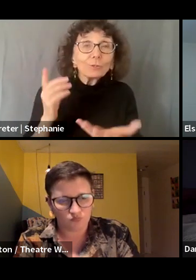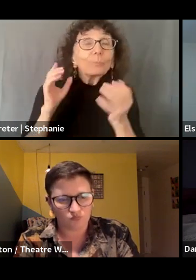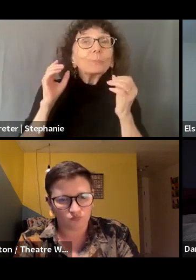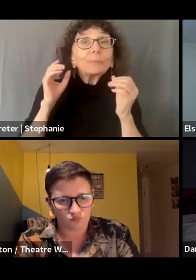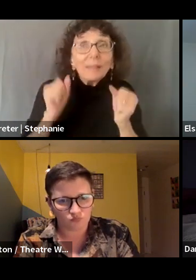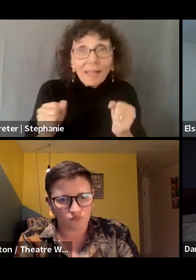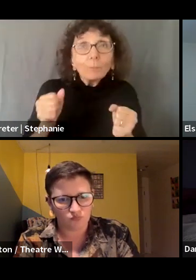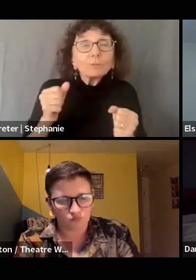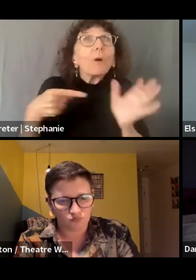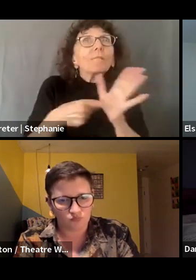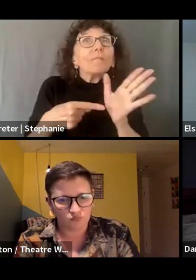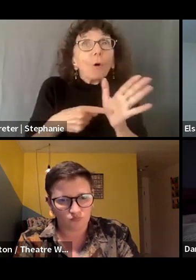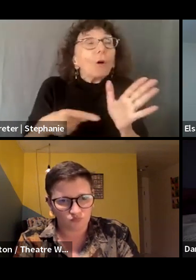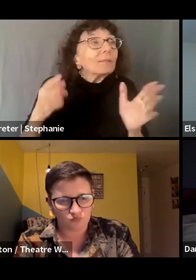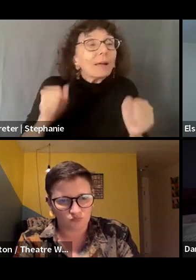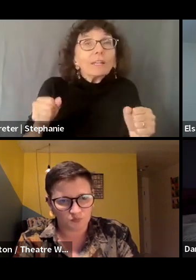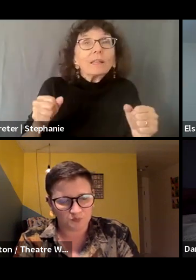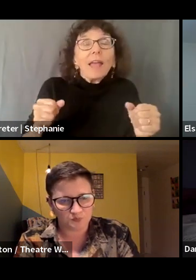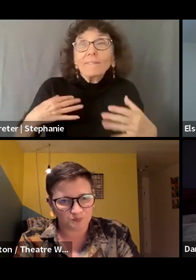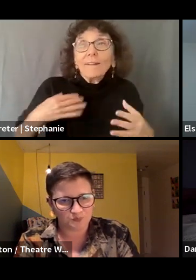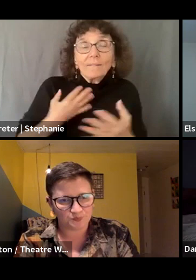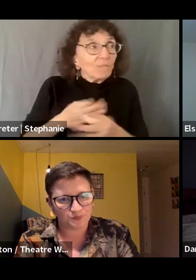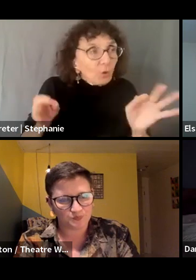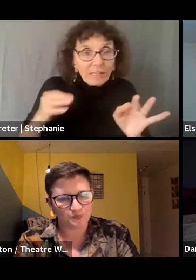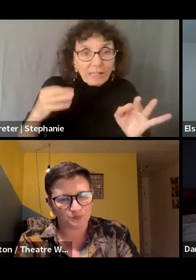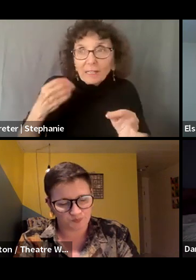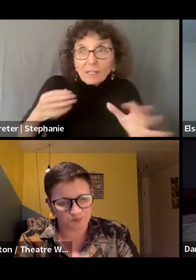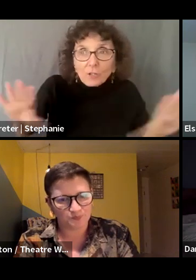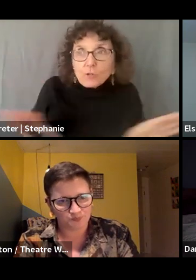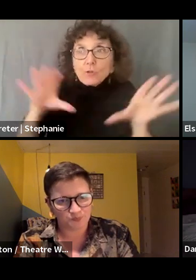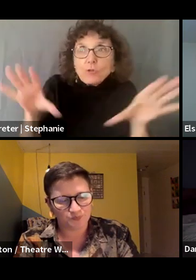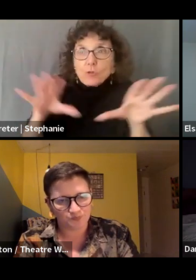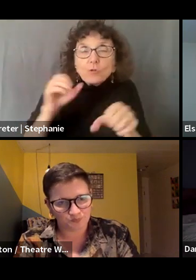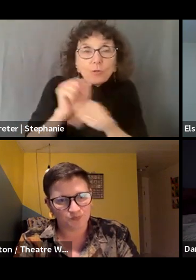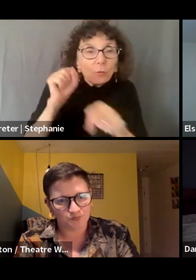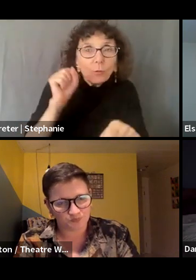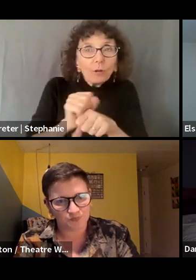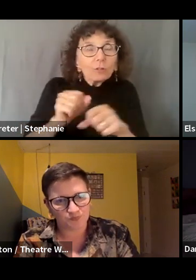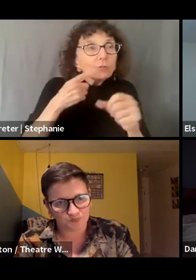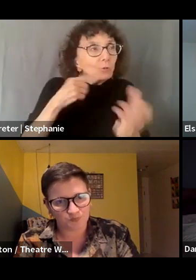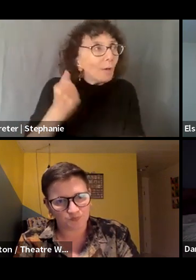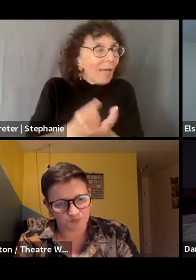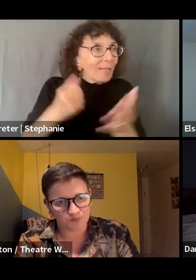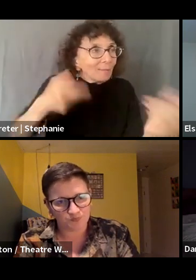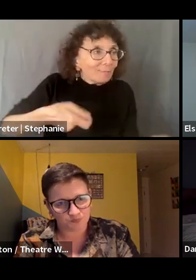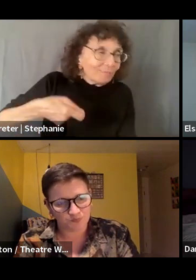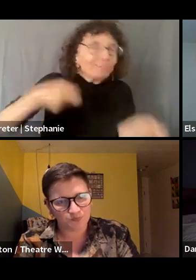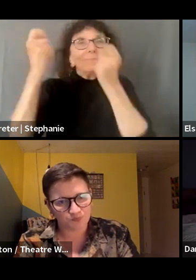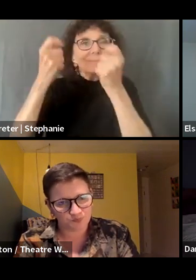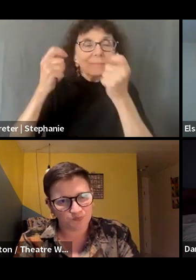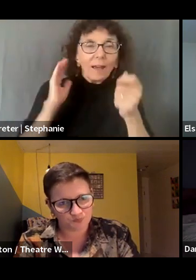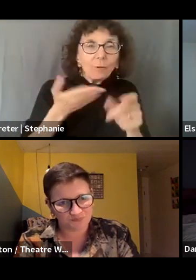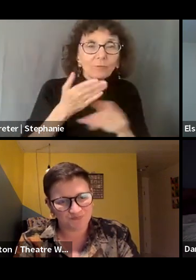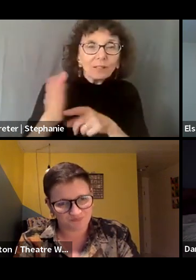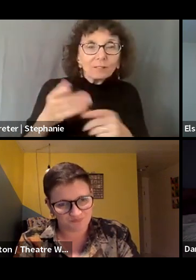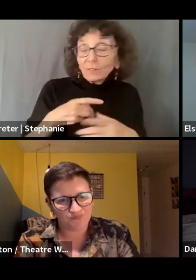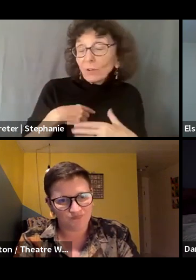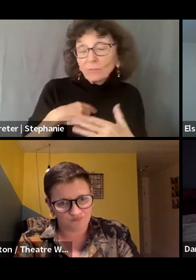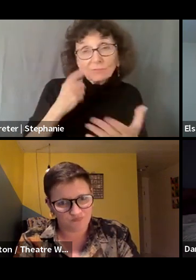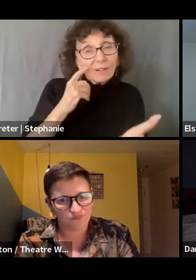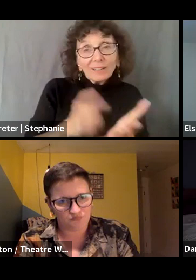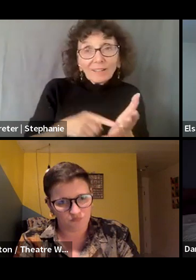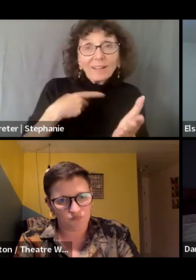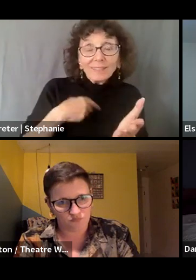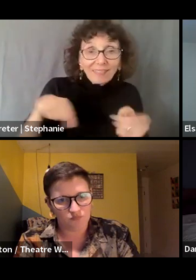advance their view in the field and their perspective. That's, you I'm just acknowledging that as part of this as well.